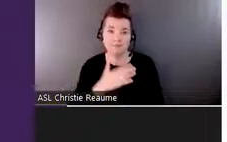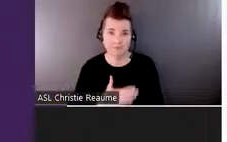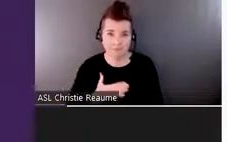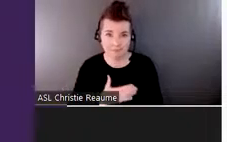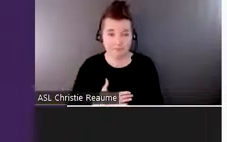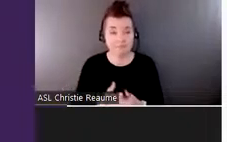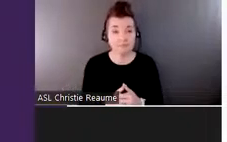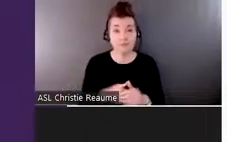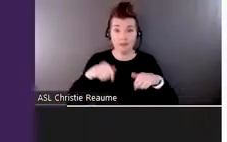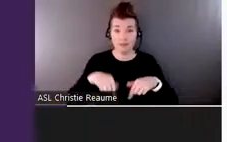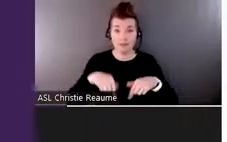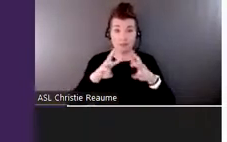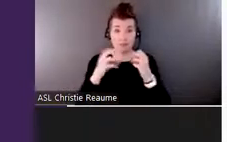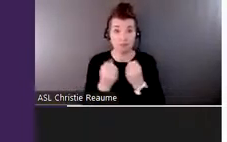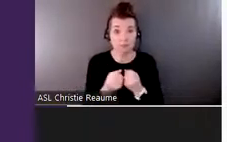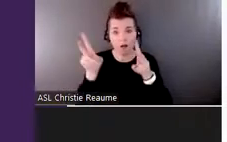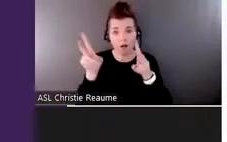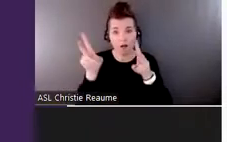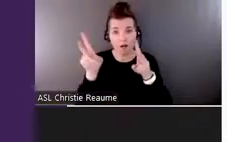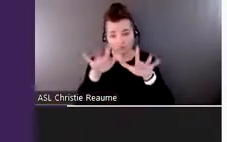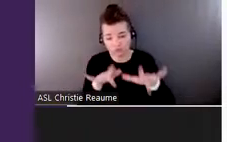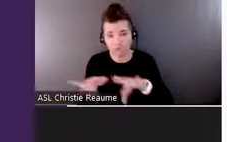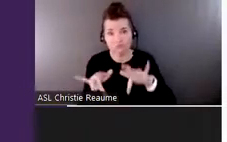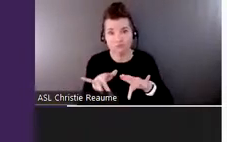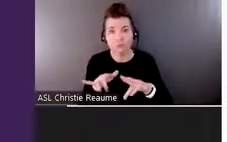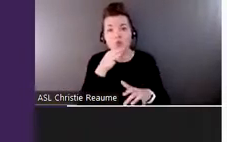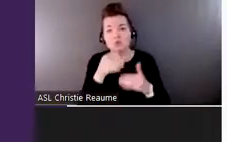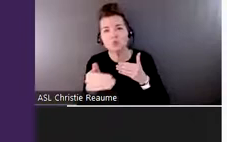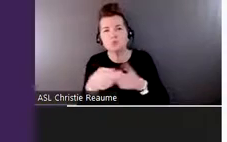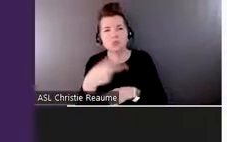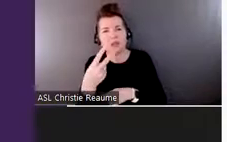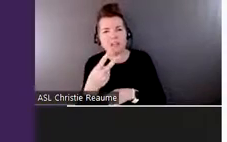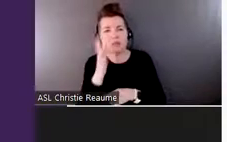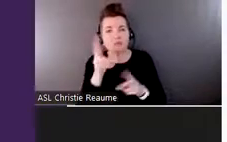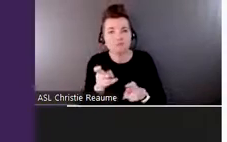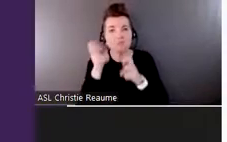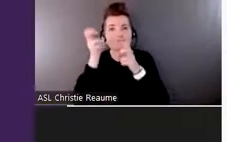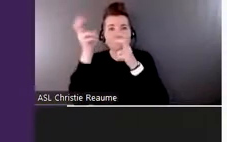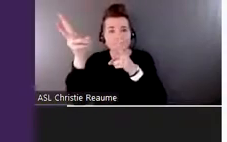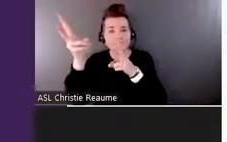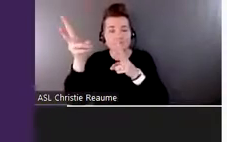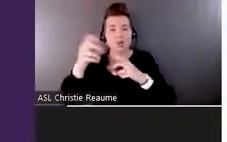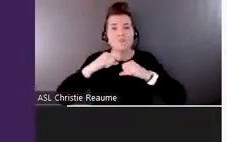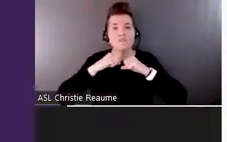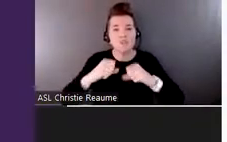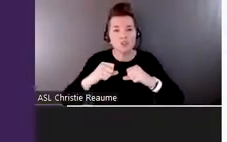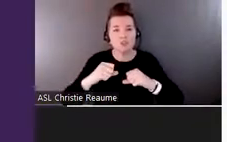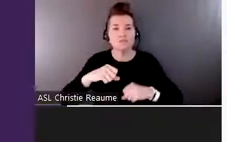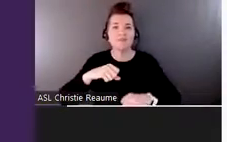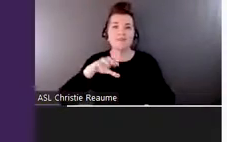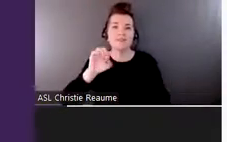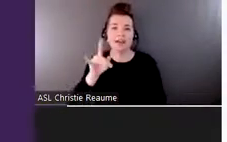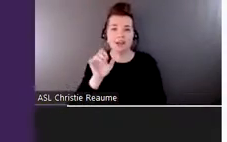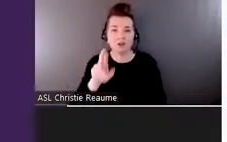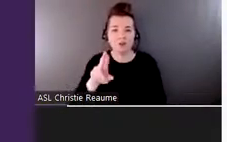in a day or two on our websites for the Canadian Network for the Prevention of Elder Abuse and the Elder Abuse Prevention